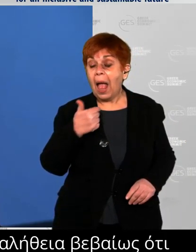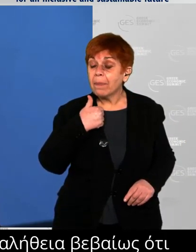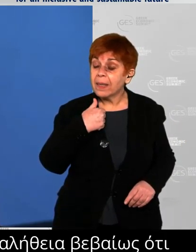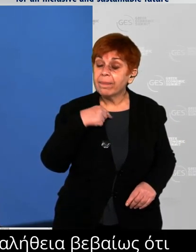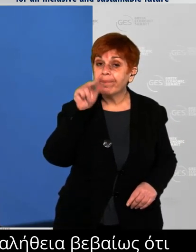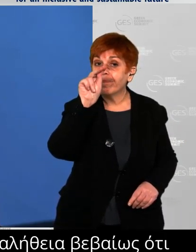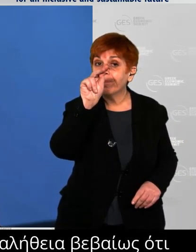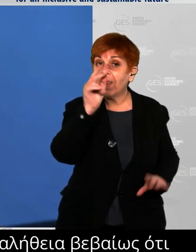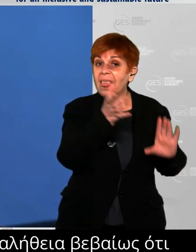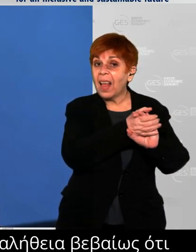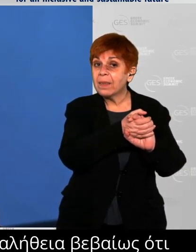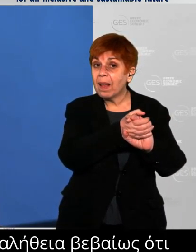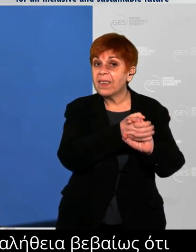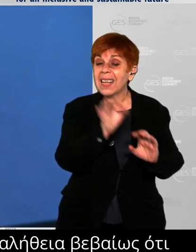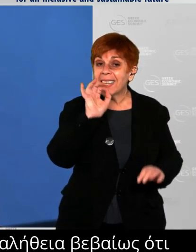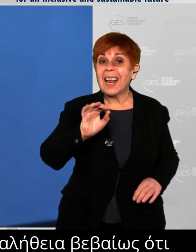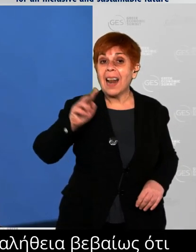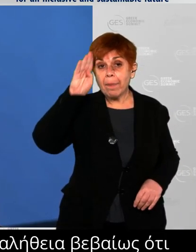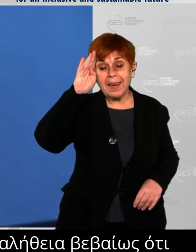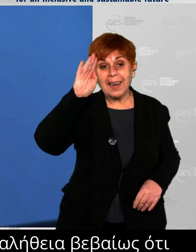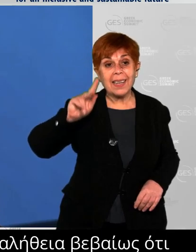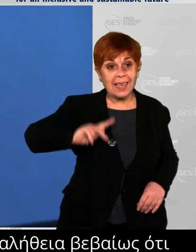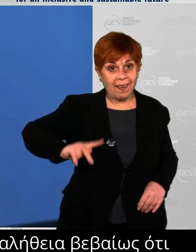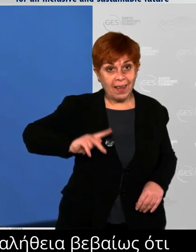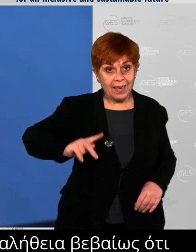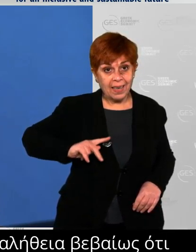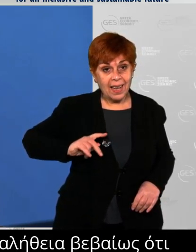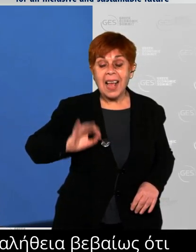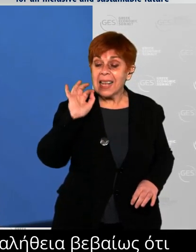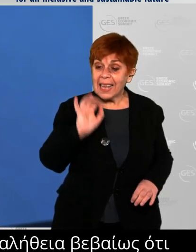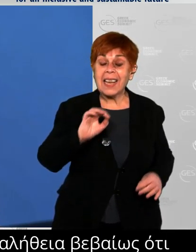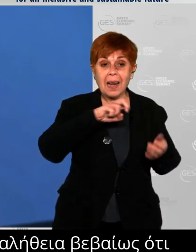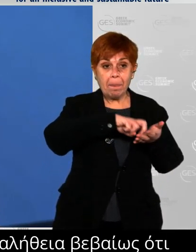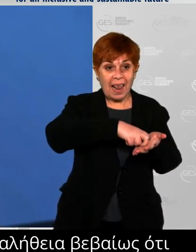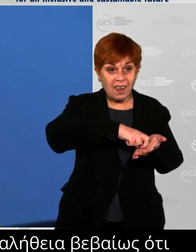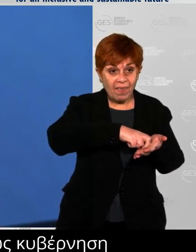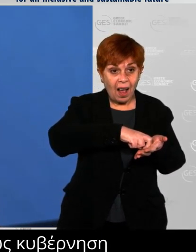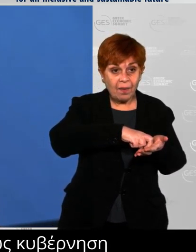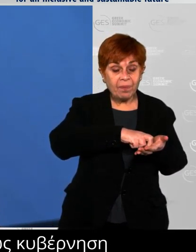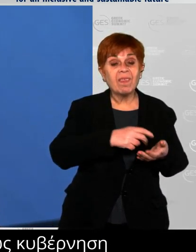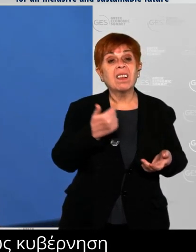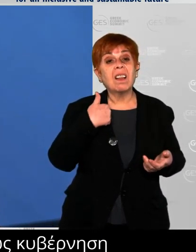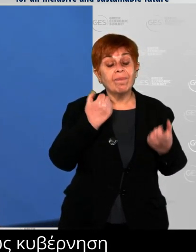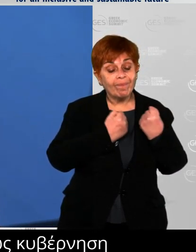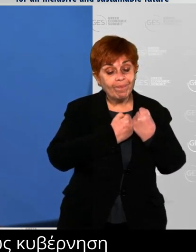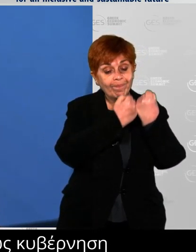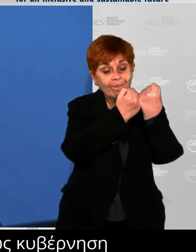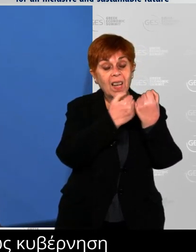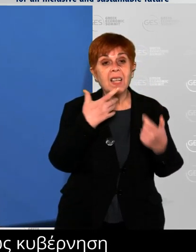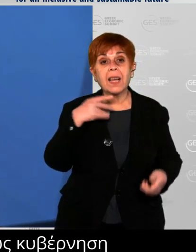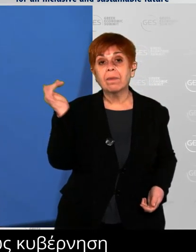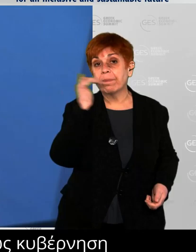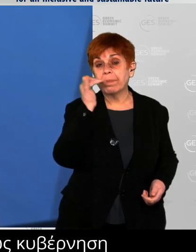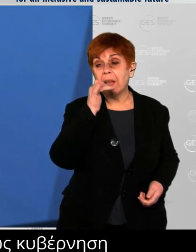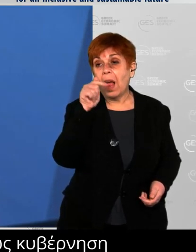to building on the momentum we've achieved. I think one enormous opportunity will arise from the ERF, the 32